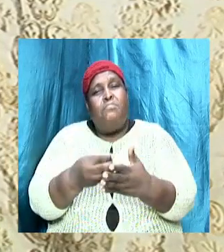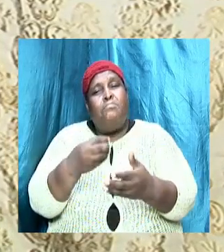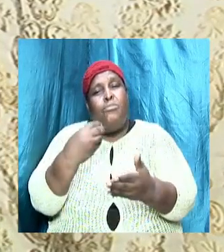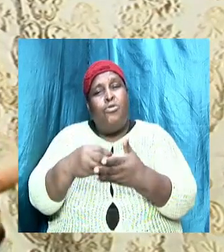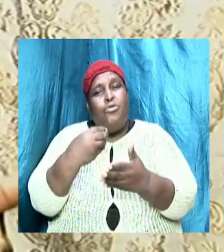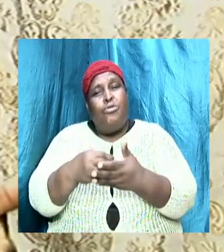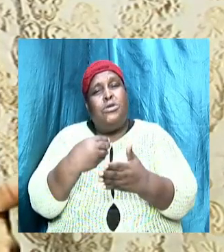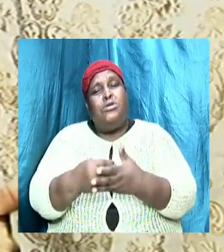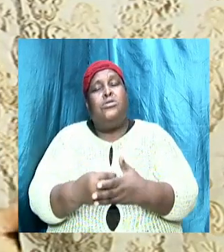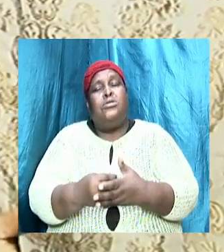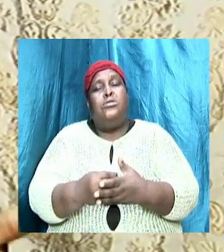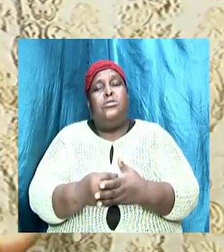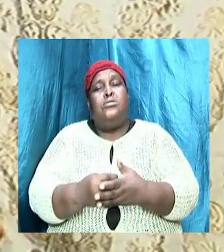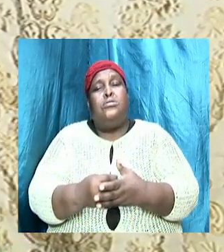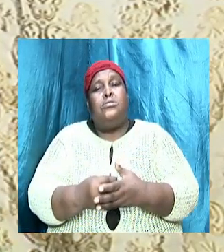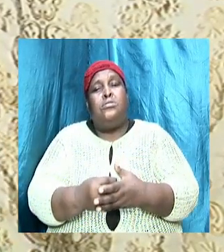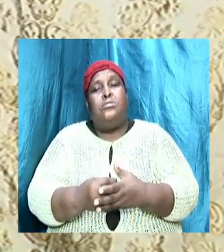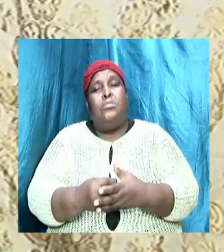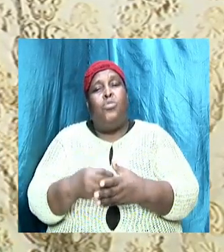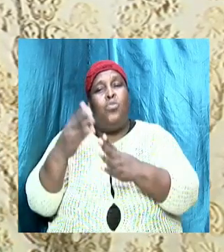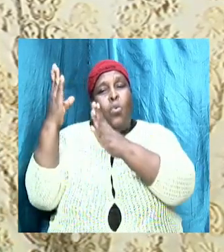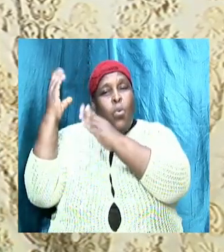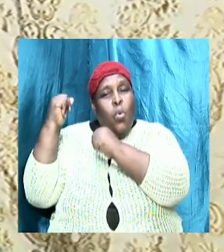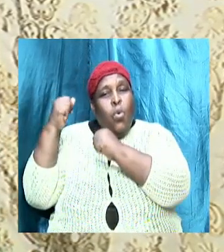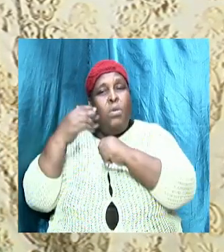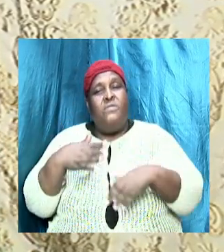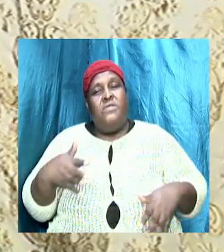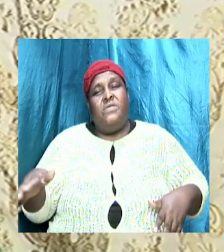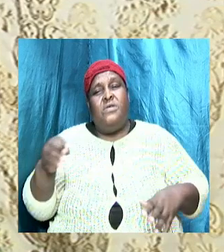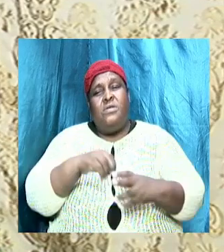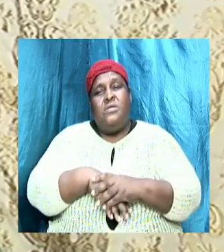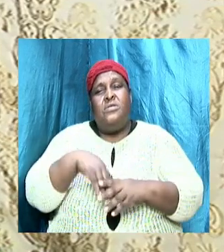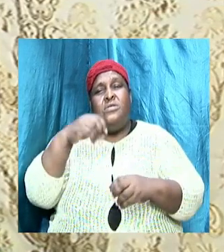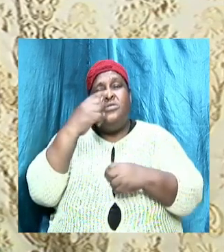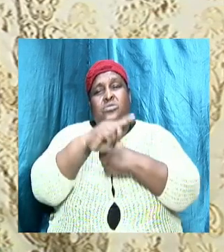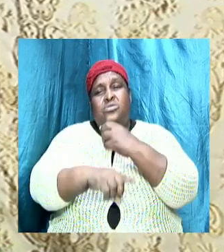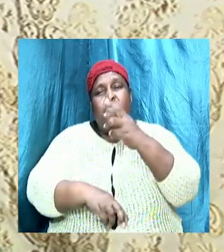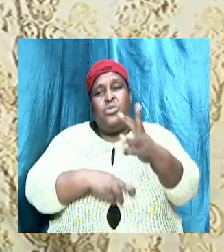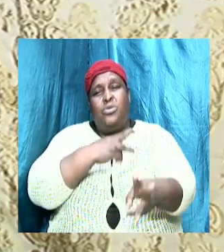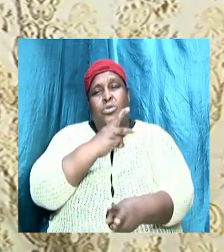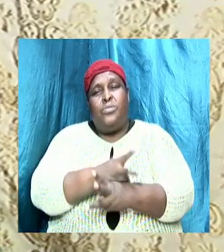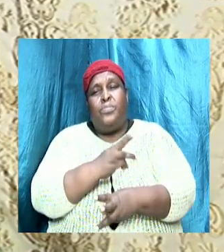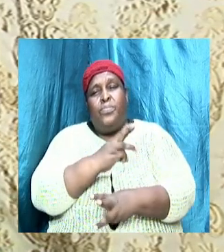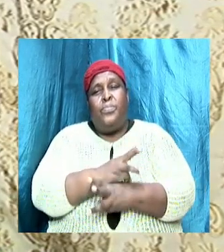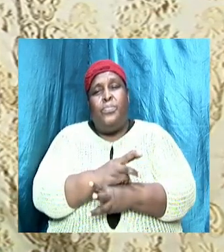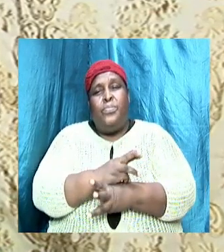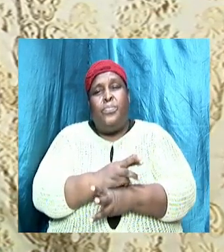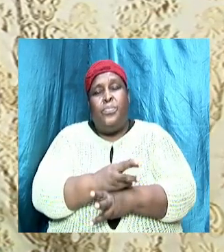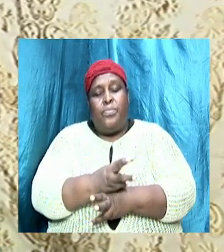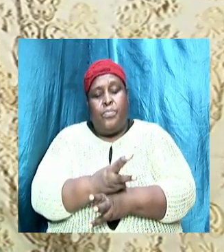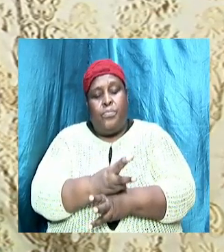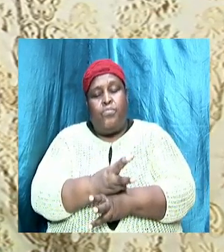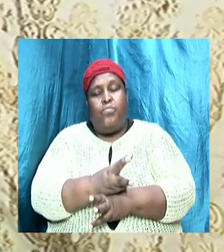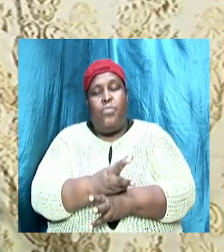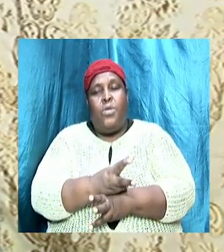in the things of this world and the message has shifted